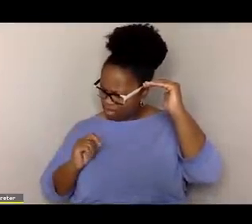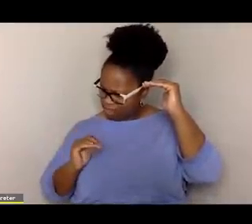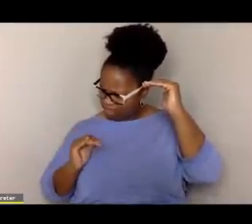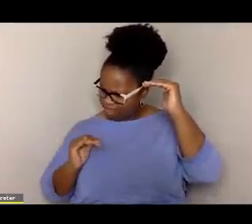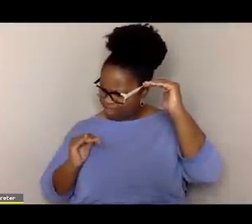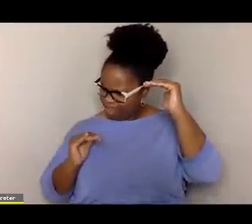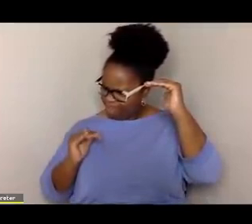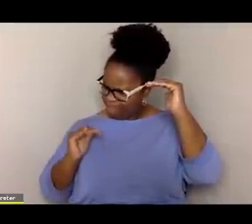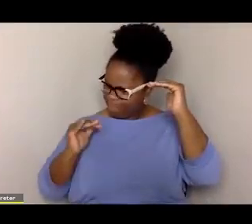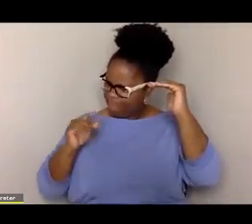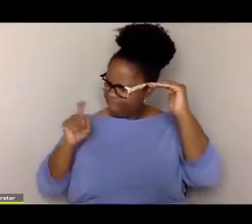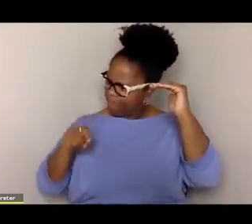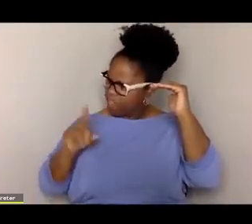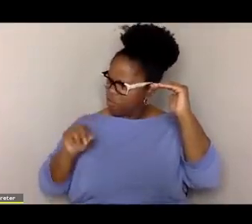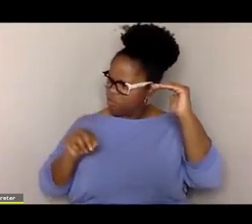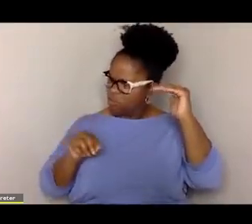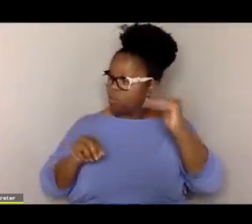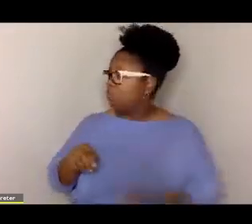we need to do.